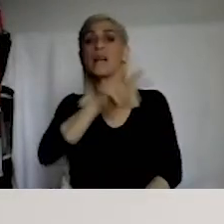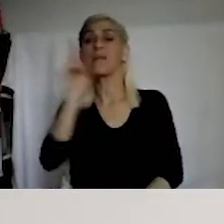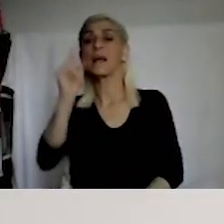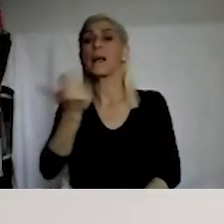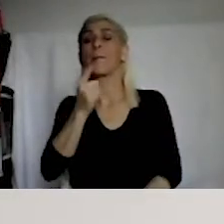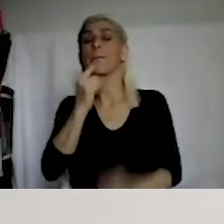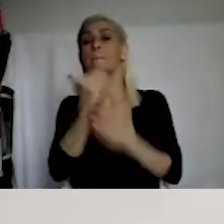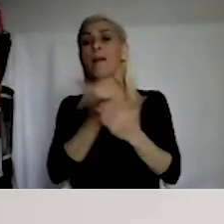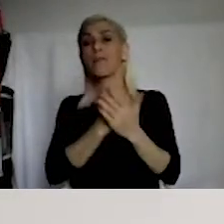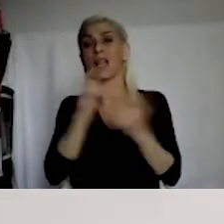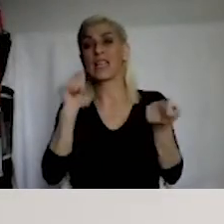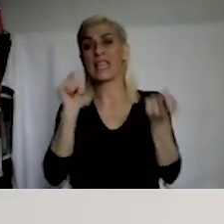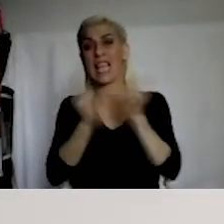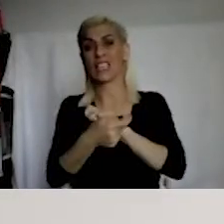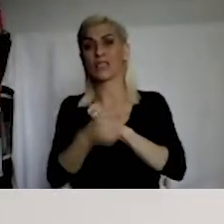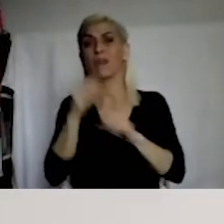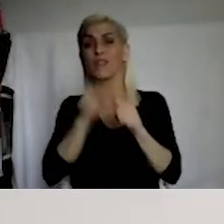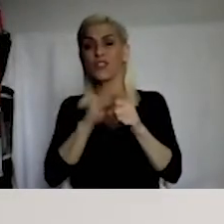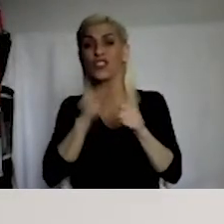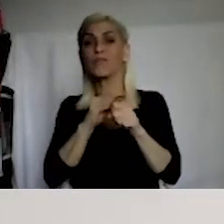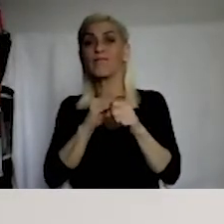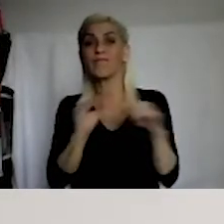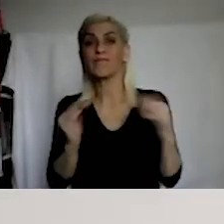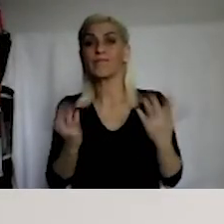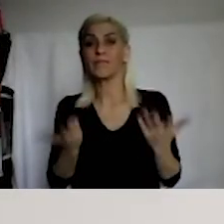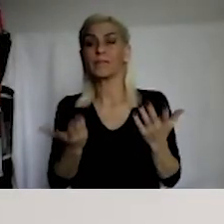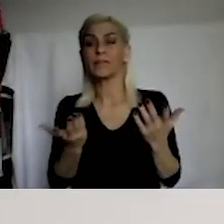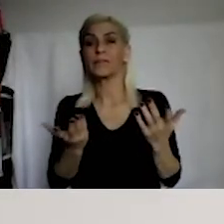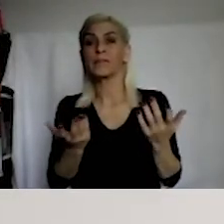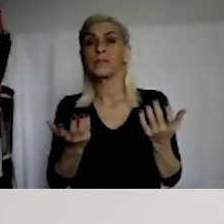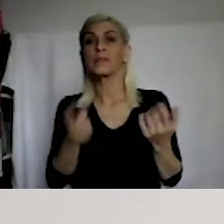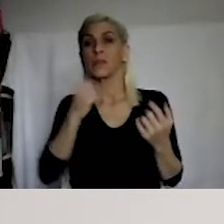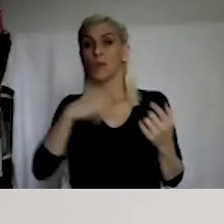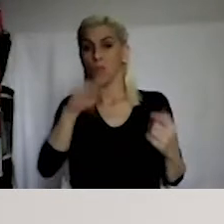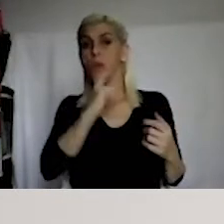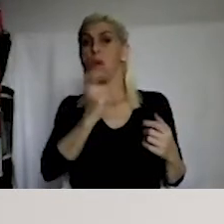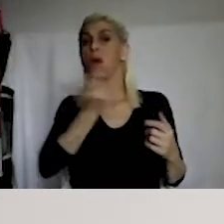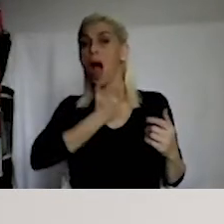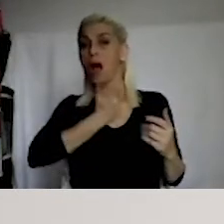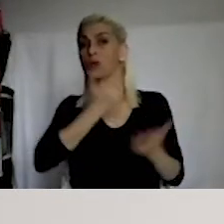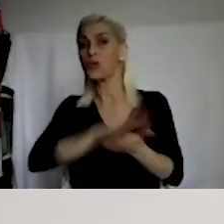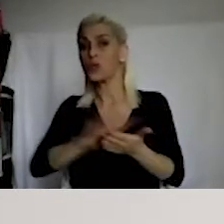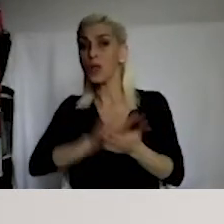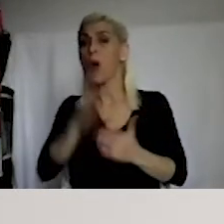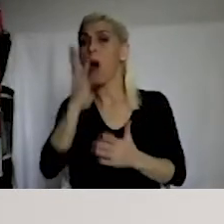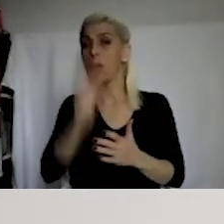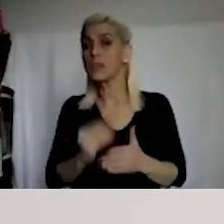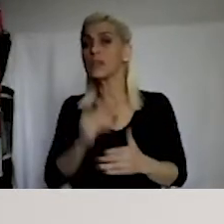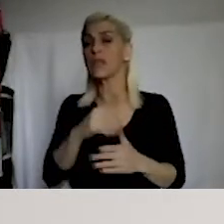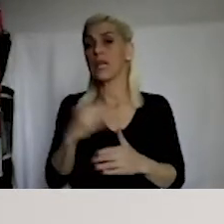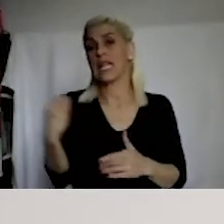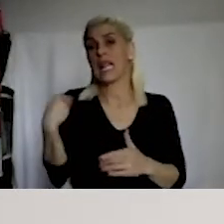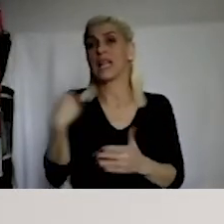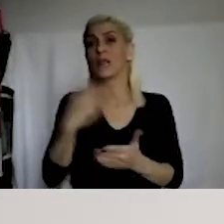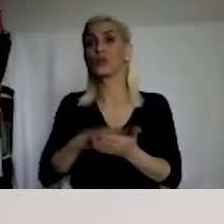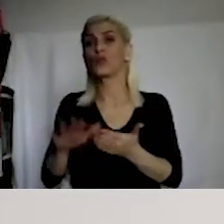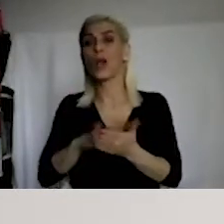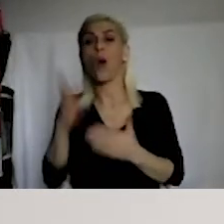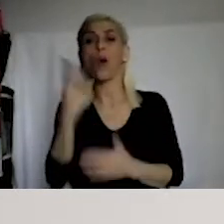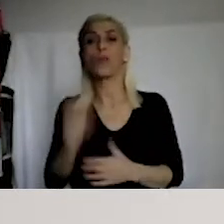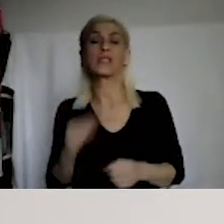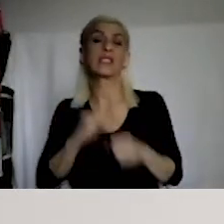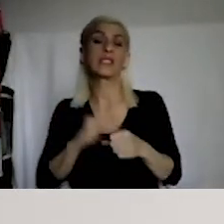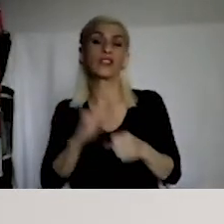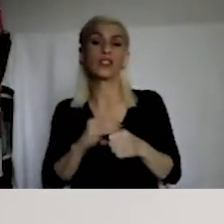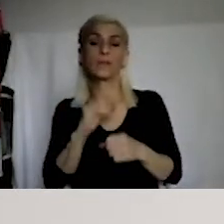there is a need to amend this article. There are